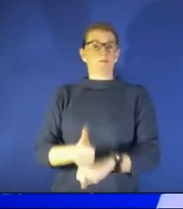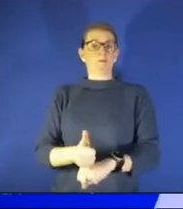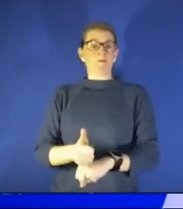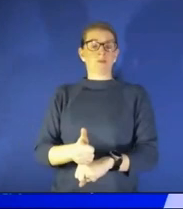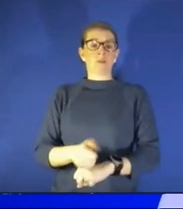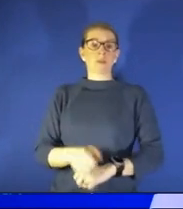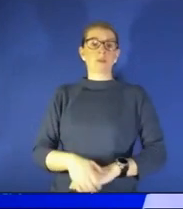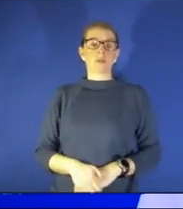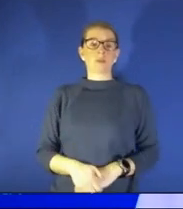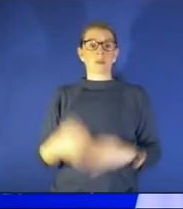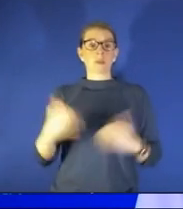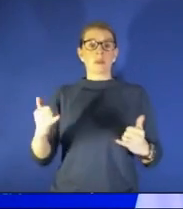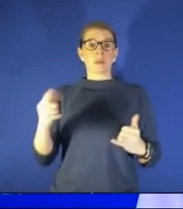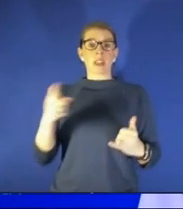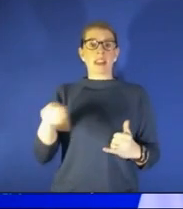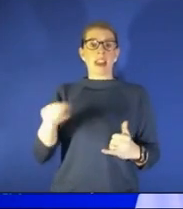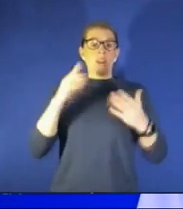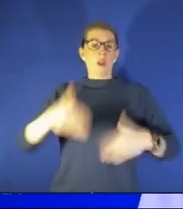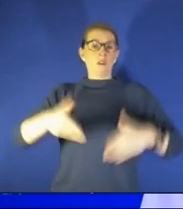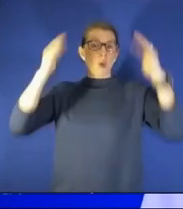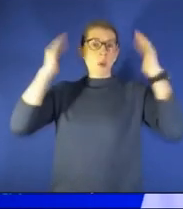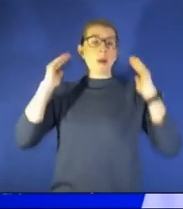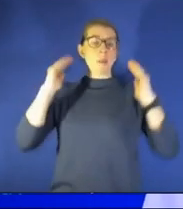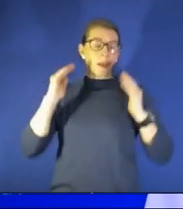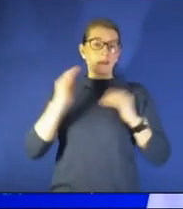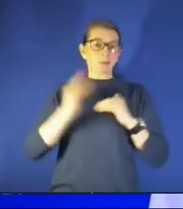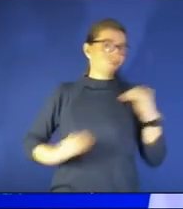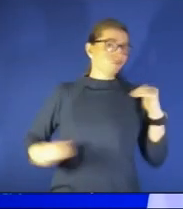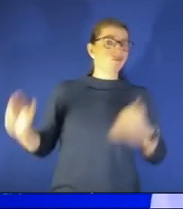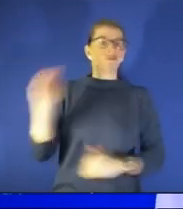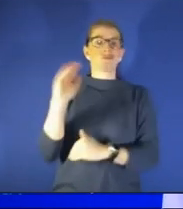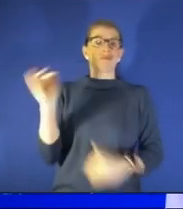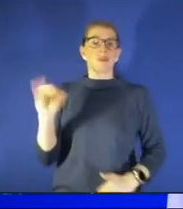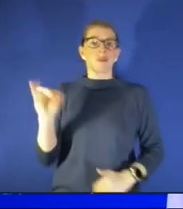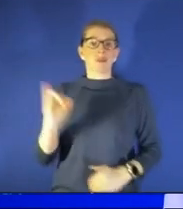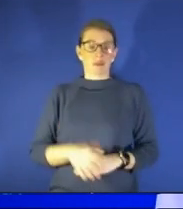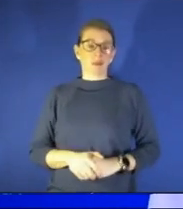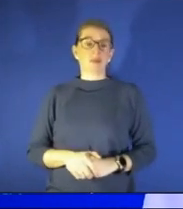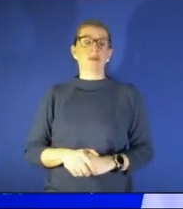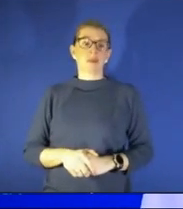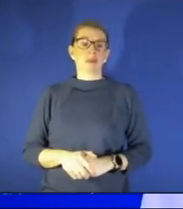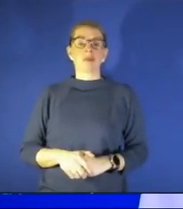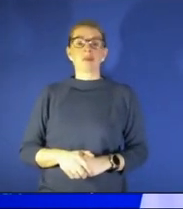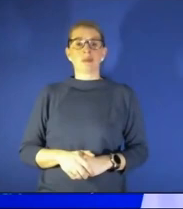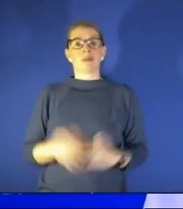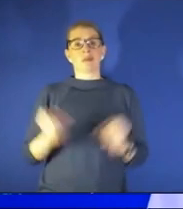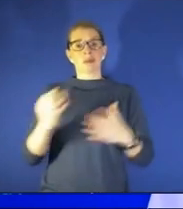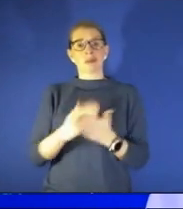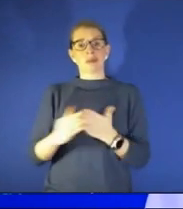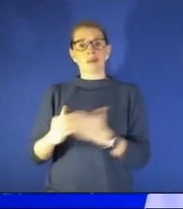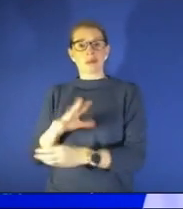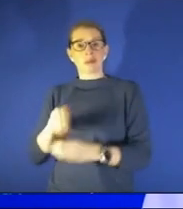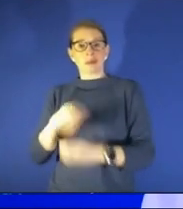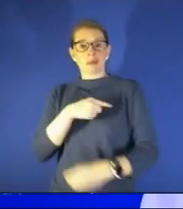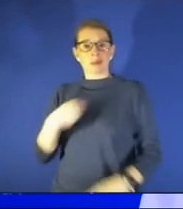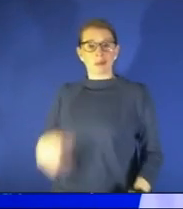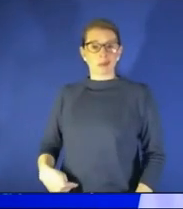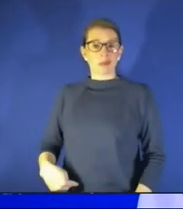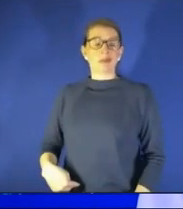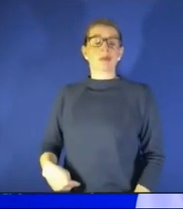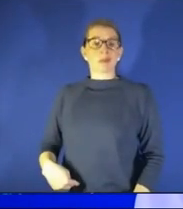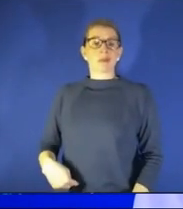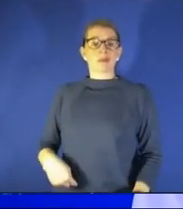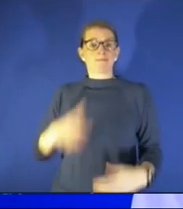have overwhelming infections there certainly are a lot of factors that go into this but yeah we know that china is experiencing